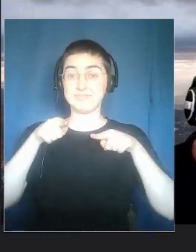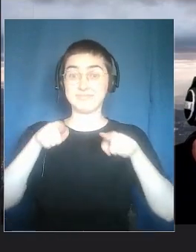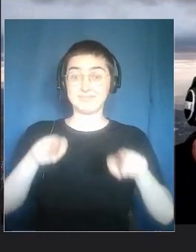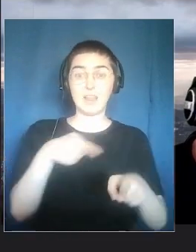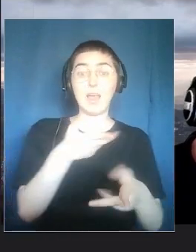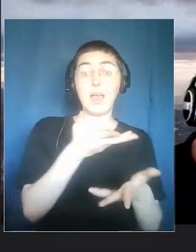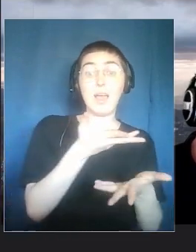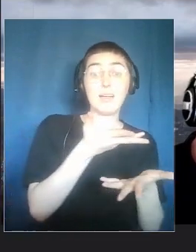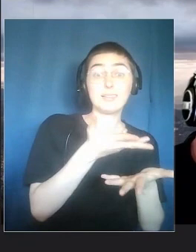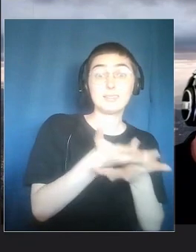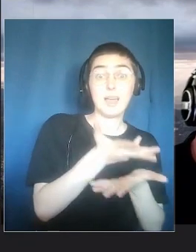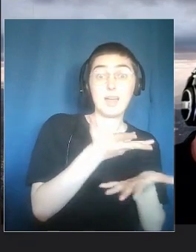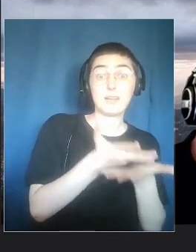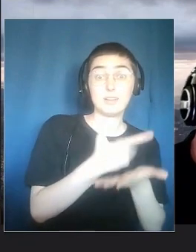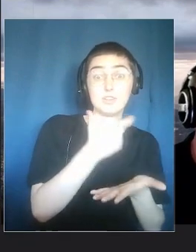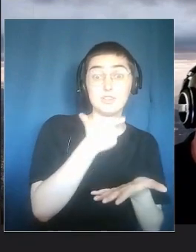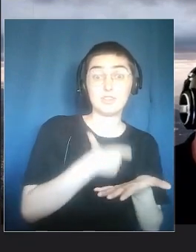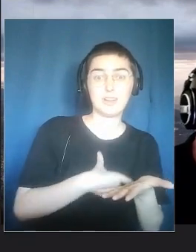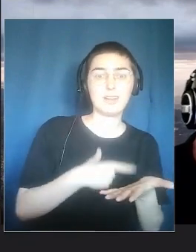doubts to the narrator.